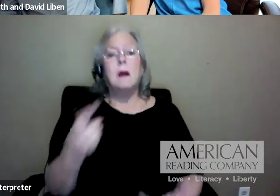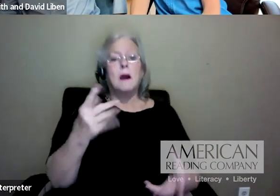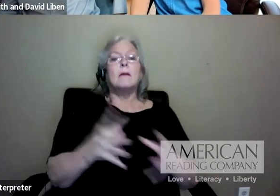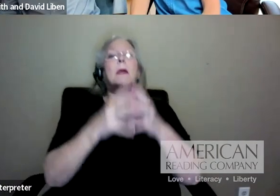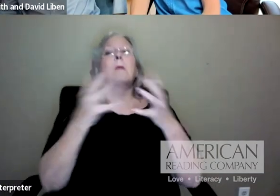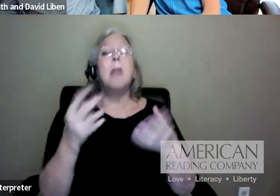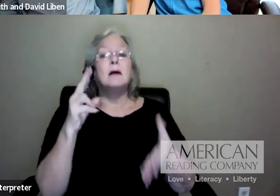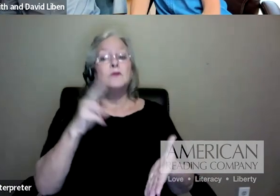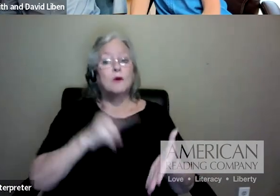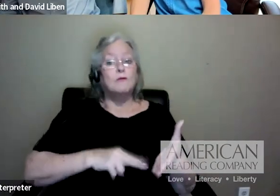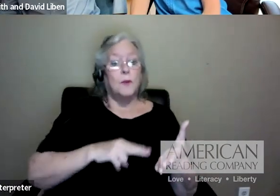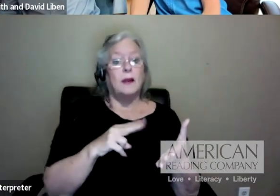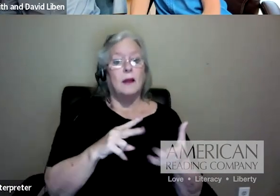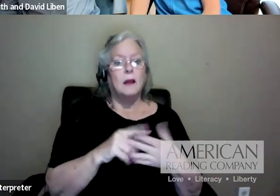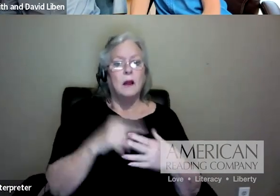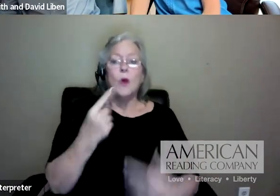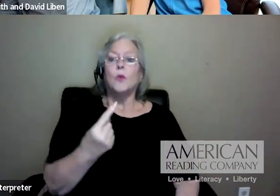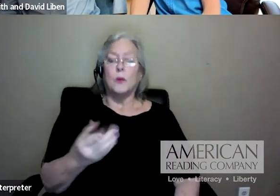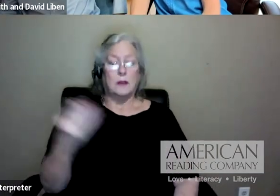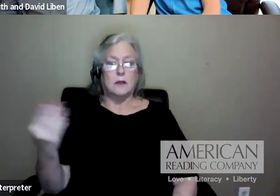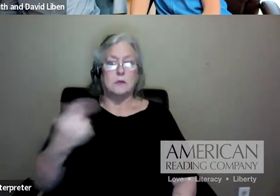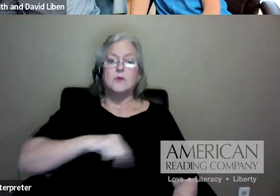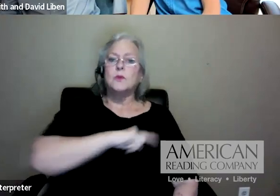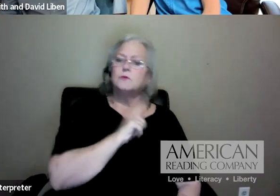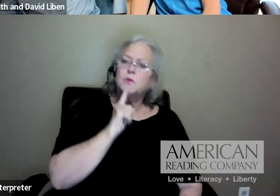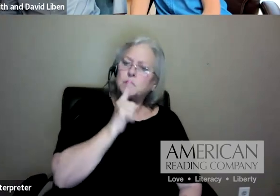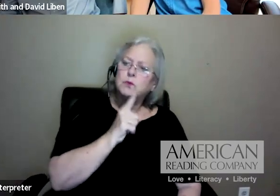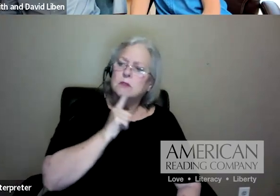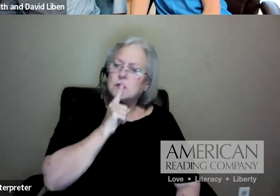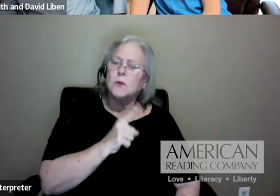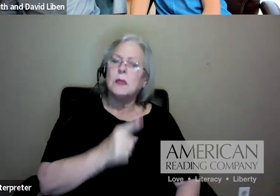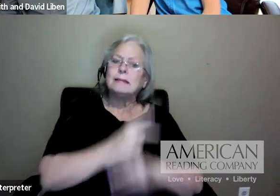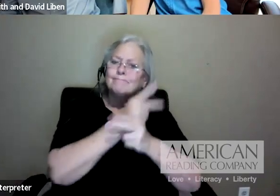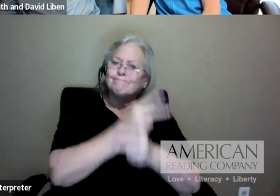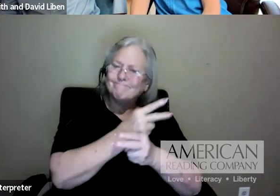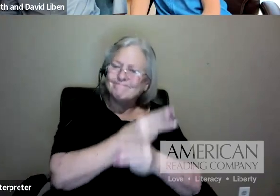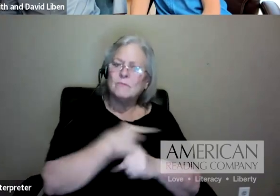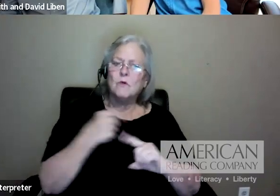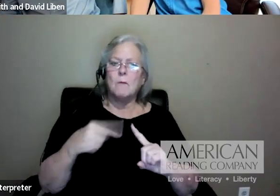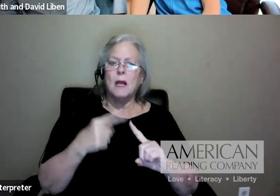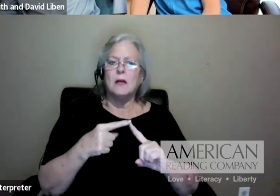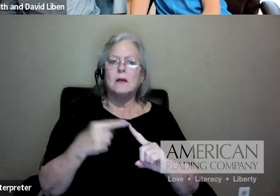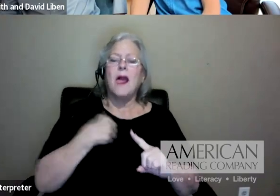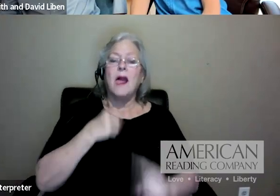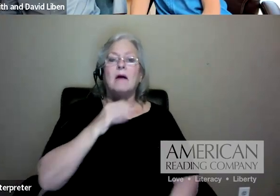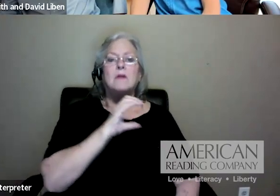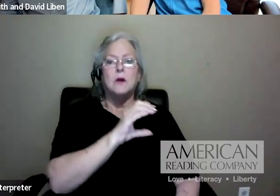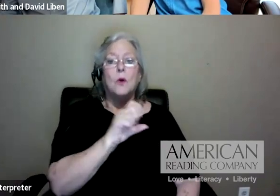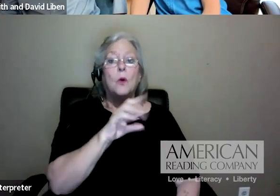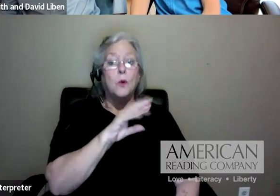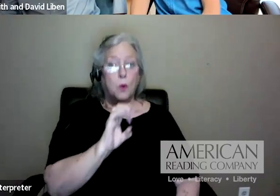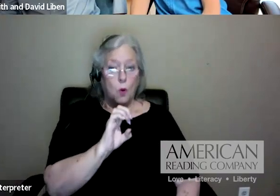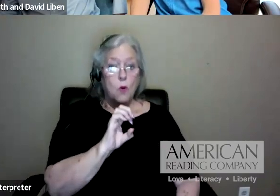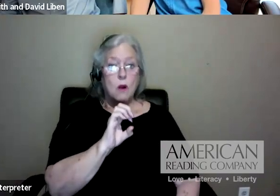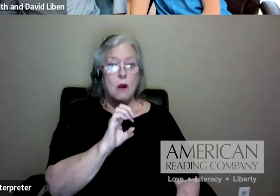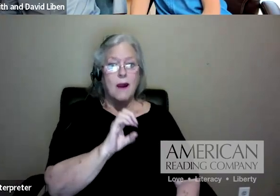One of the things we're really careful about in our units is that there are core texts at or above grade level that really